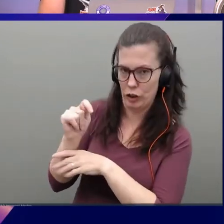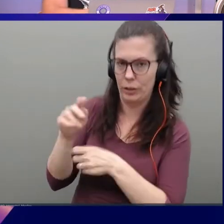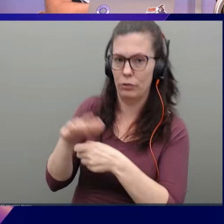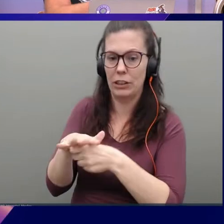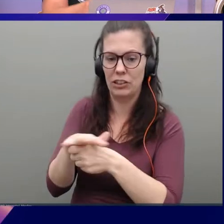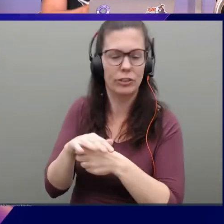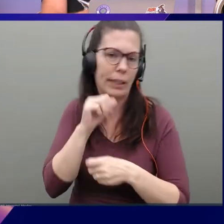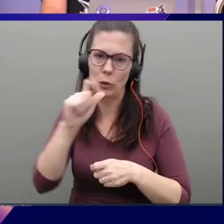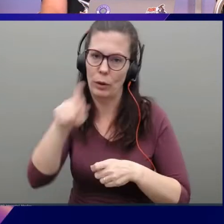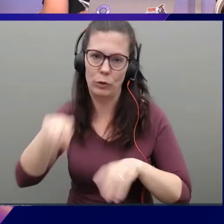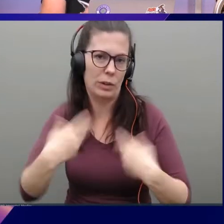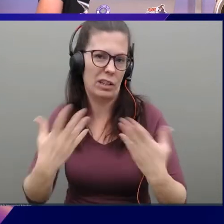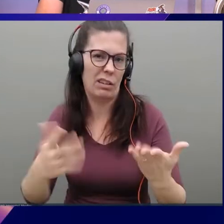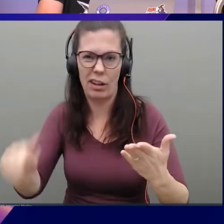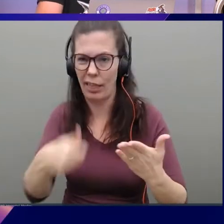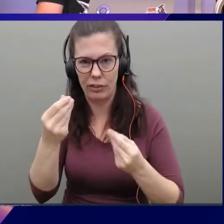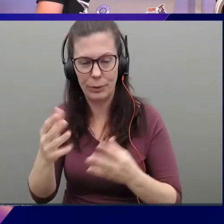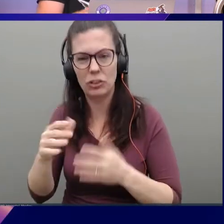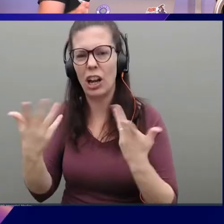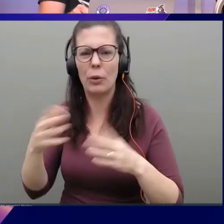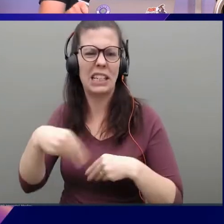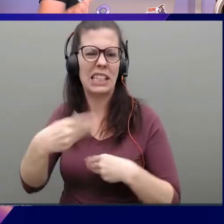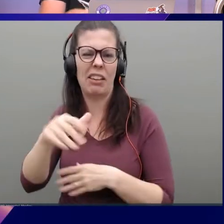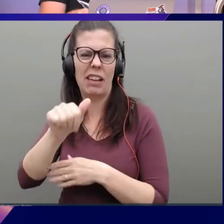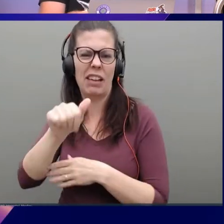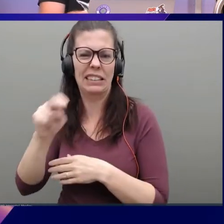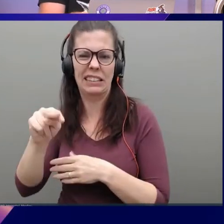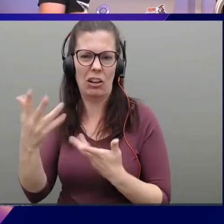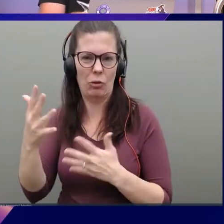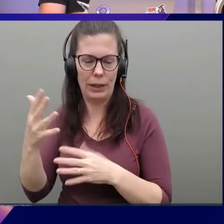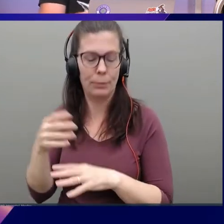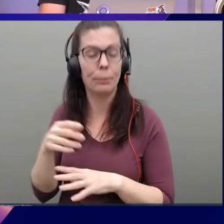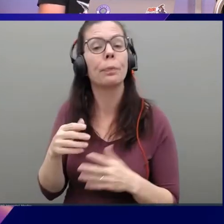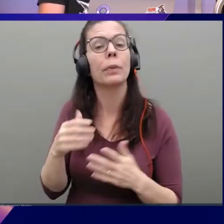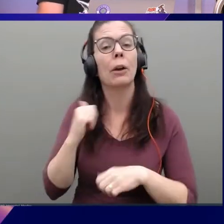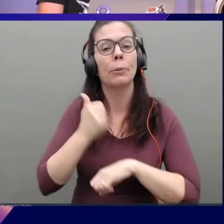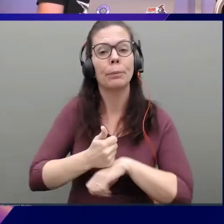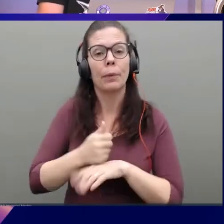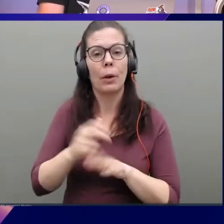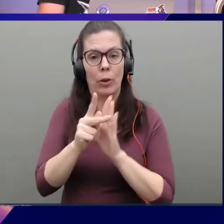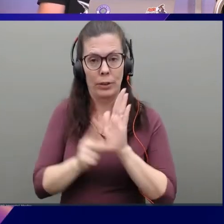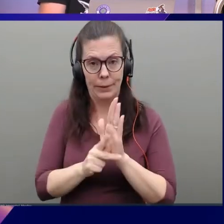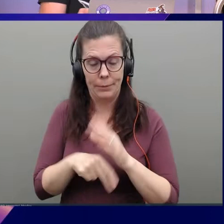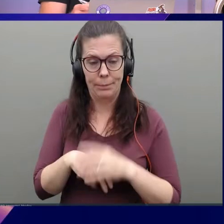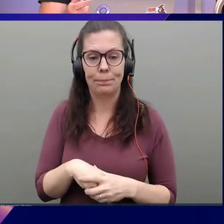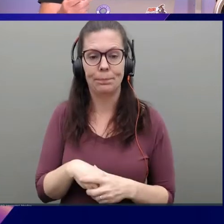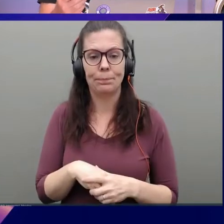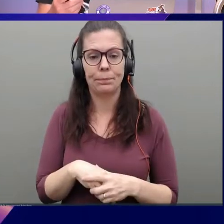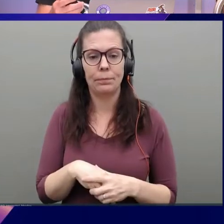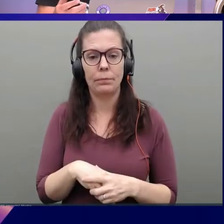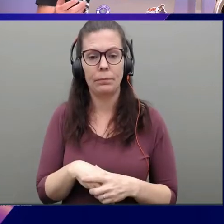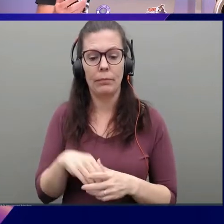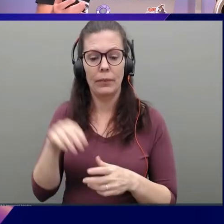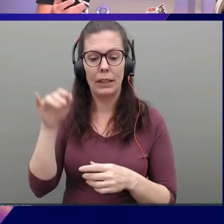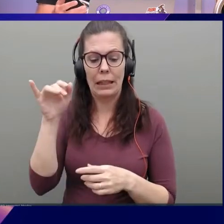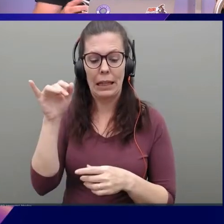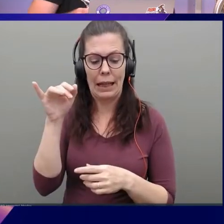information because I already gave it ASNs earlier. I create a policy here and that's going to